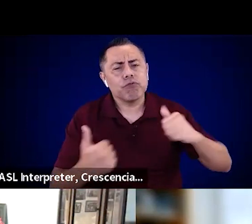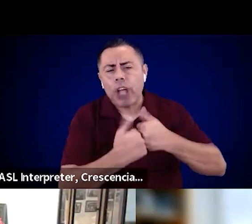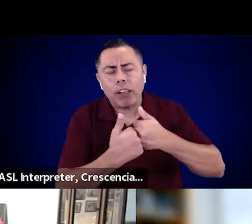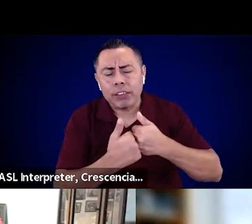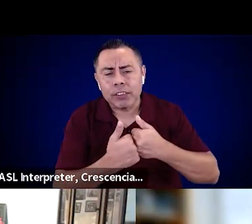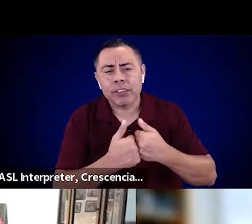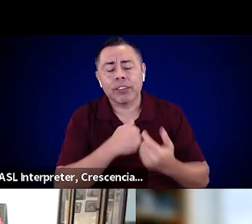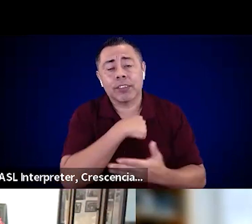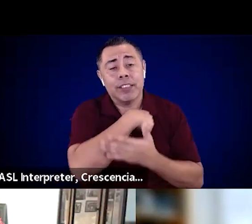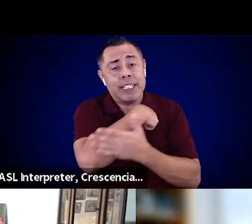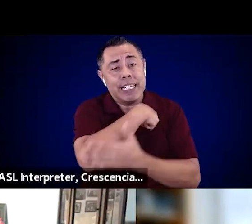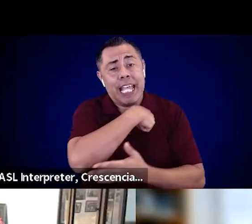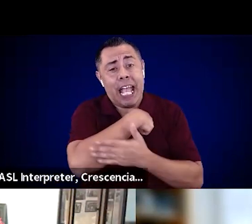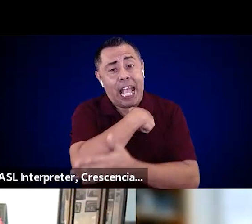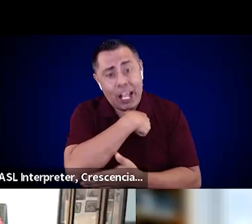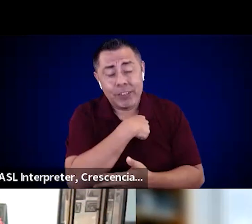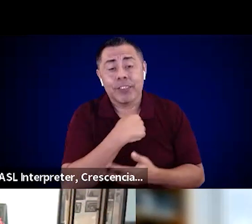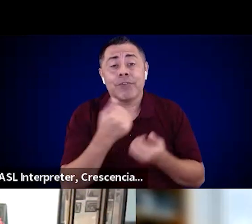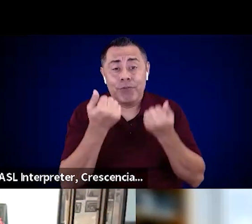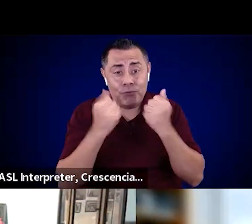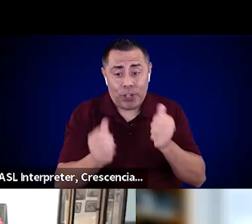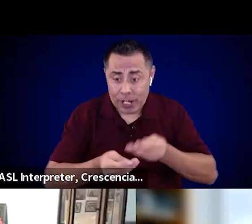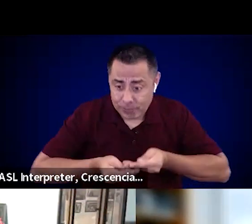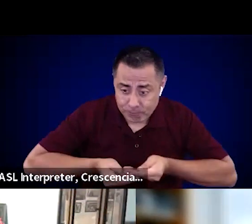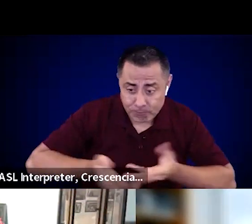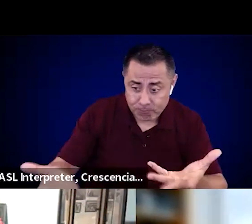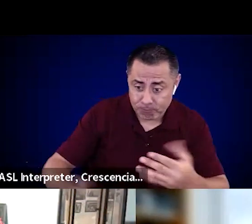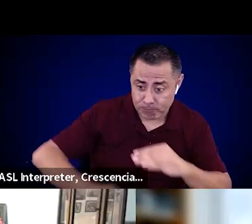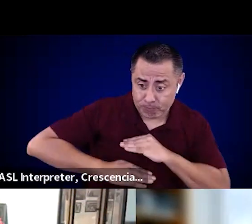when they're trying to meet the needs of the whole community?